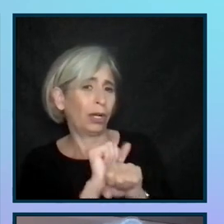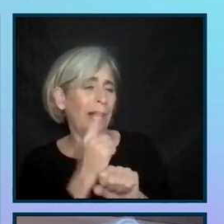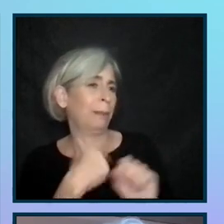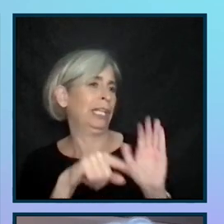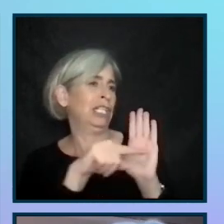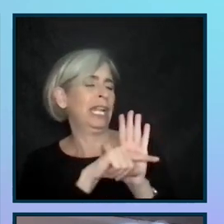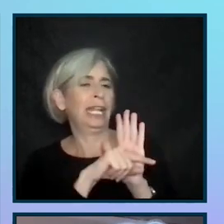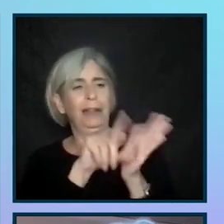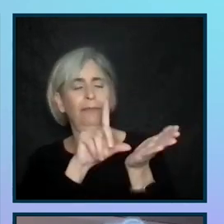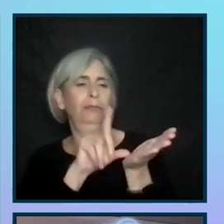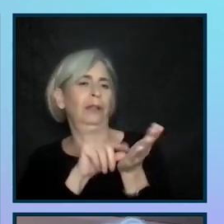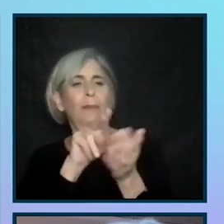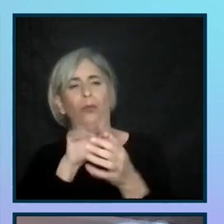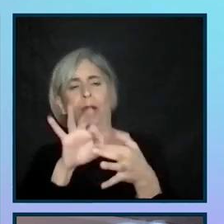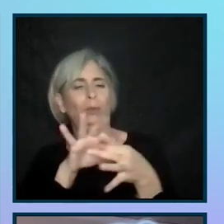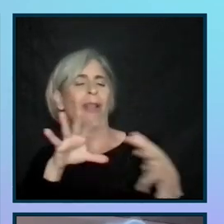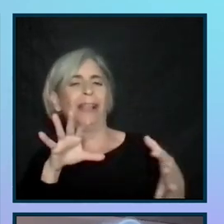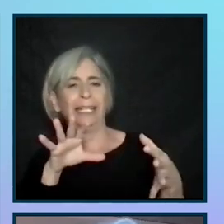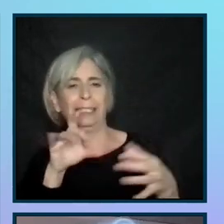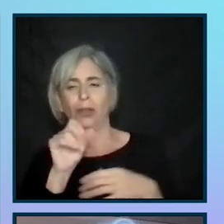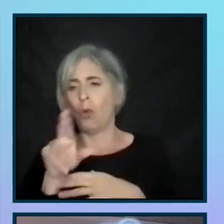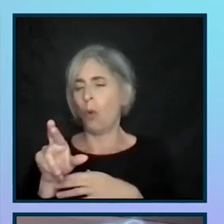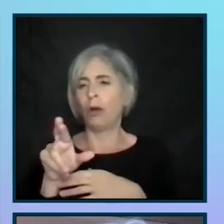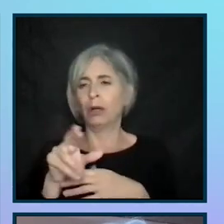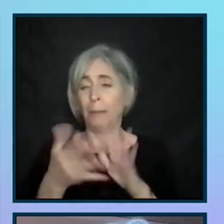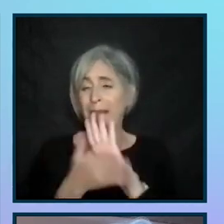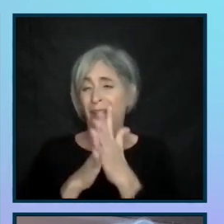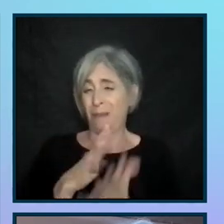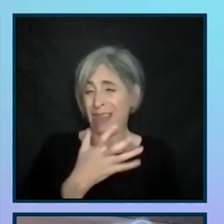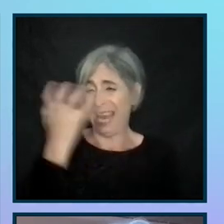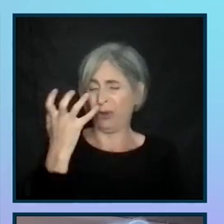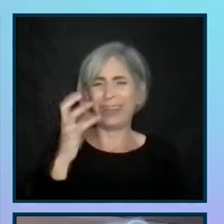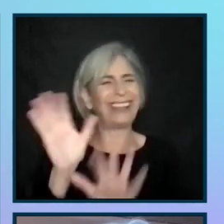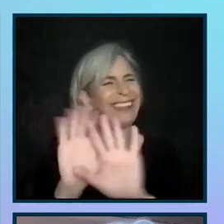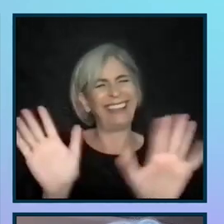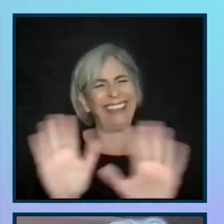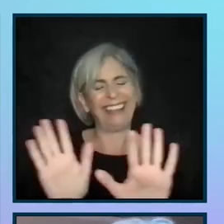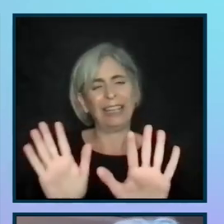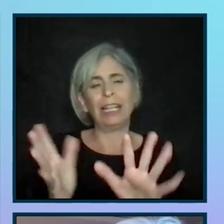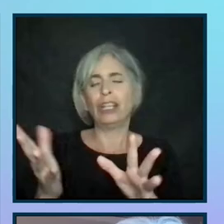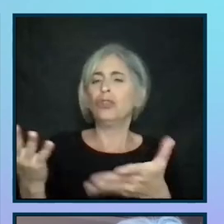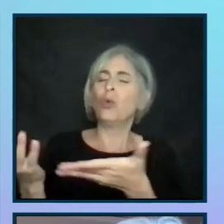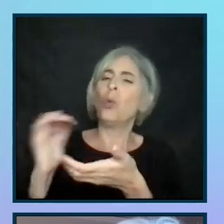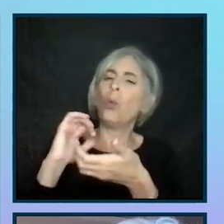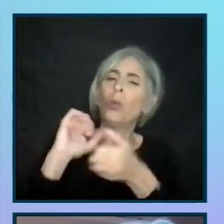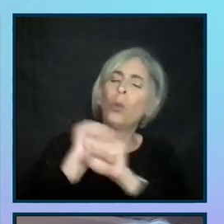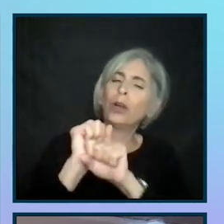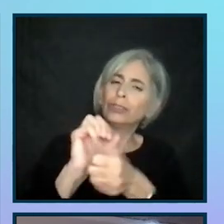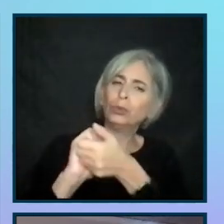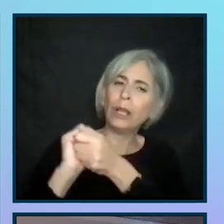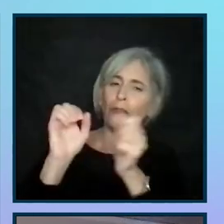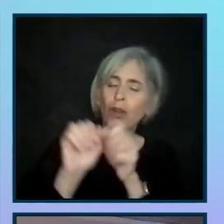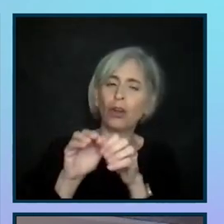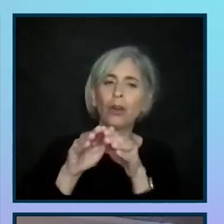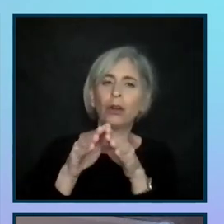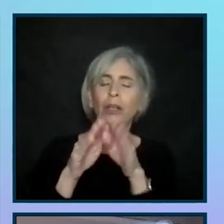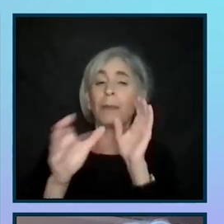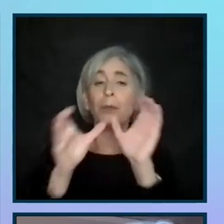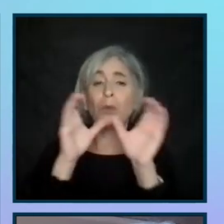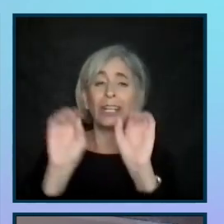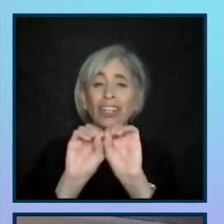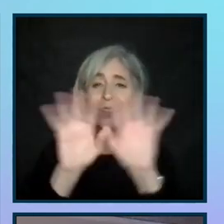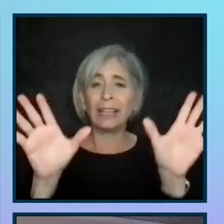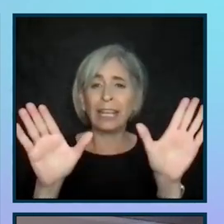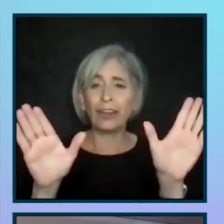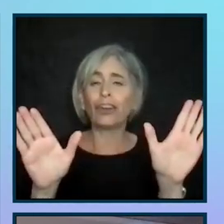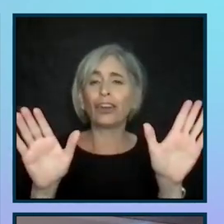negative press release or raise the stakes or get angry. So getting people on the same page, having an opening communication that's inviting, have an